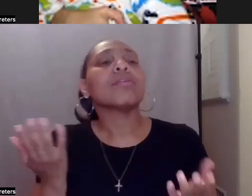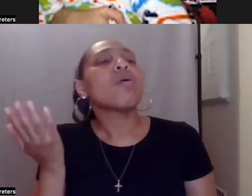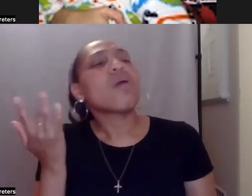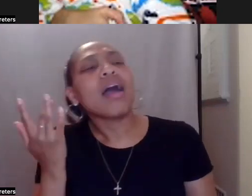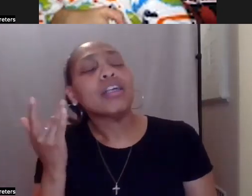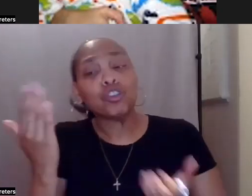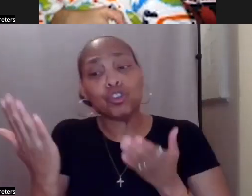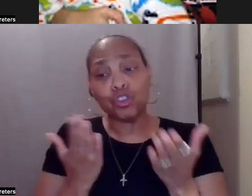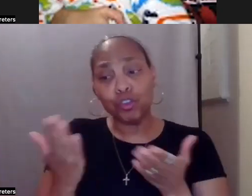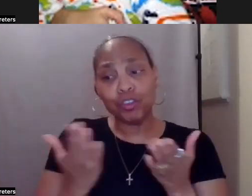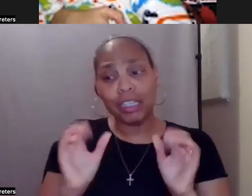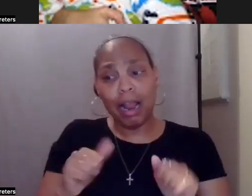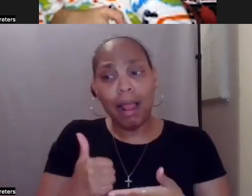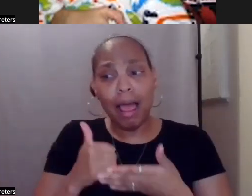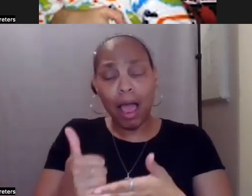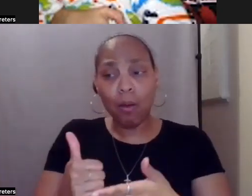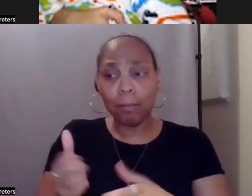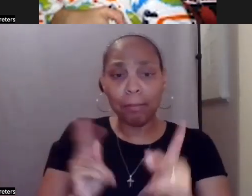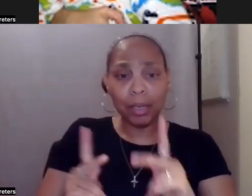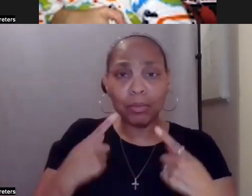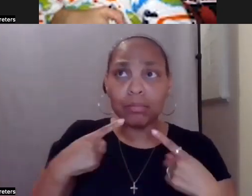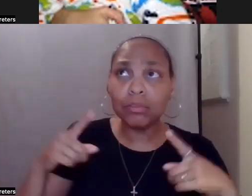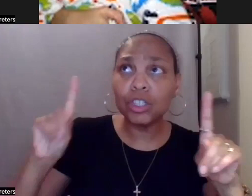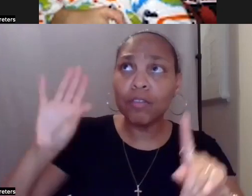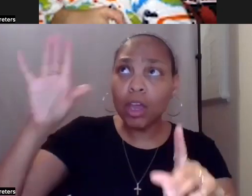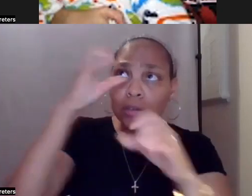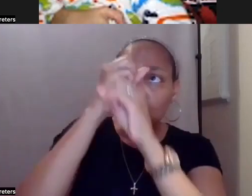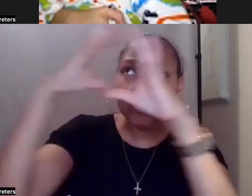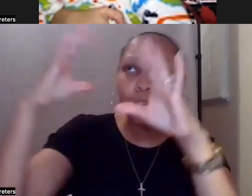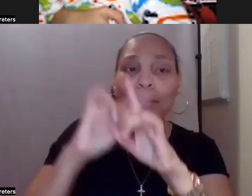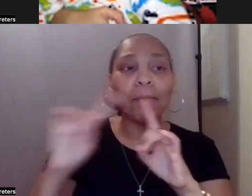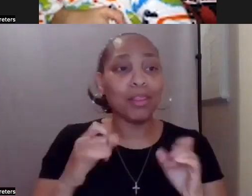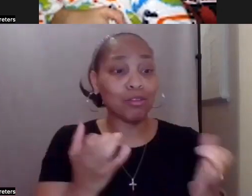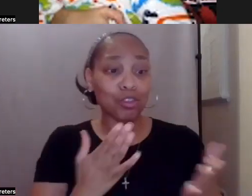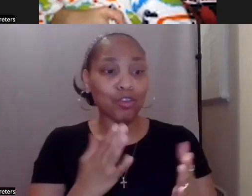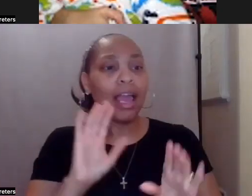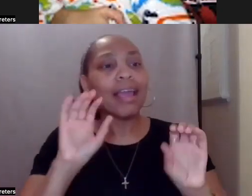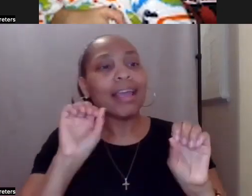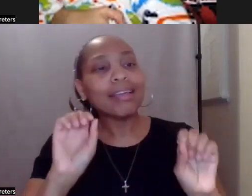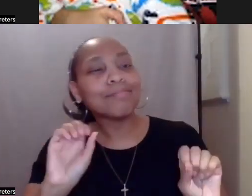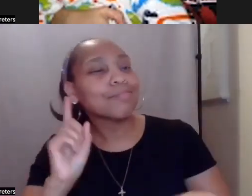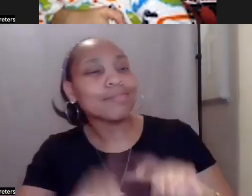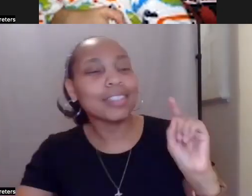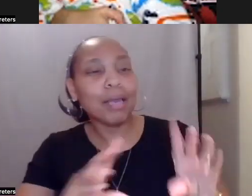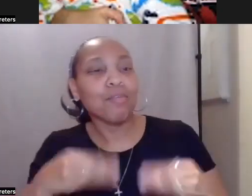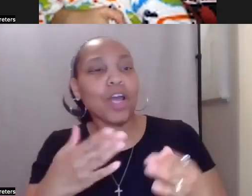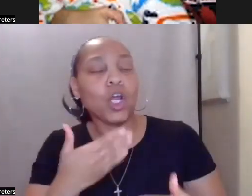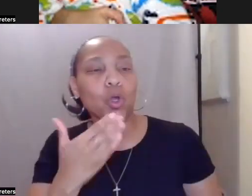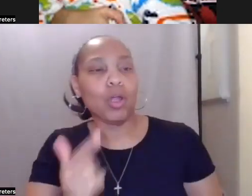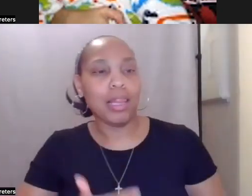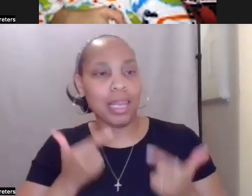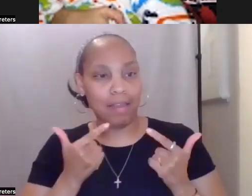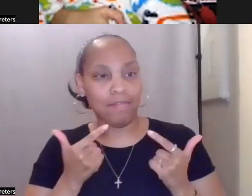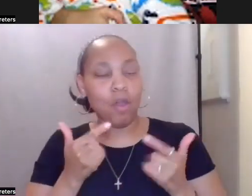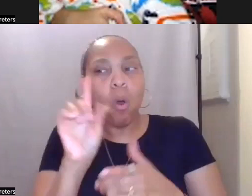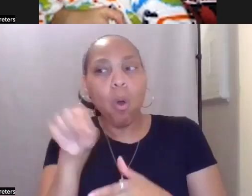their dreams. Services are a tool to help you get there, but services can't provide a good life. They can only play a part of it. It's the balance of what's important